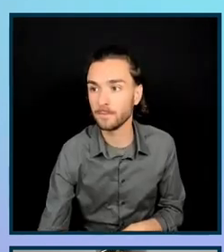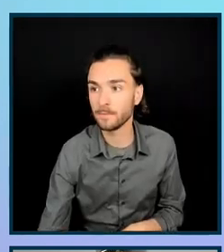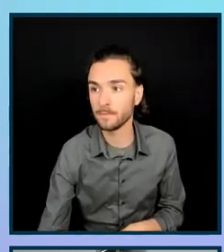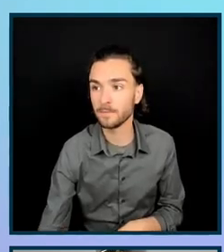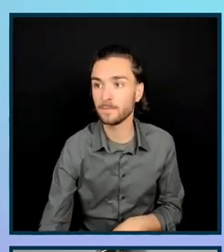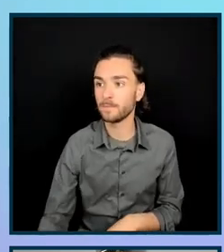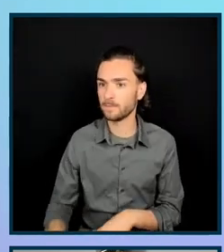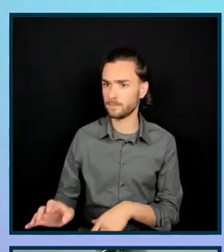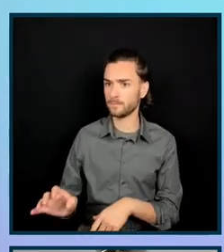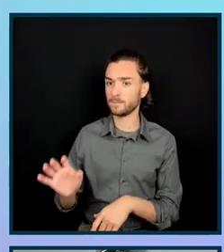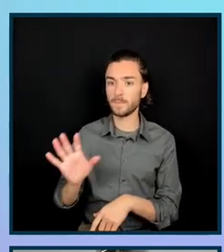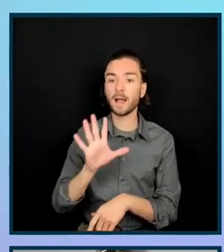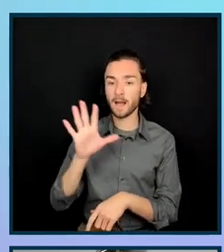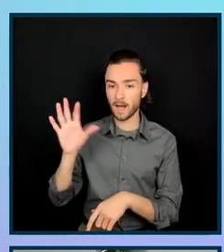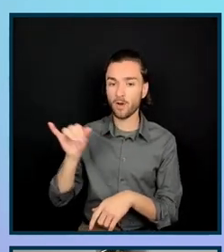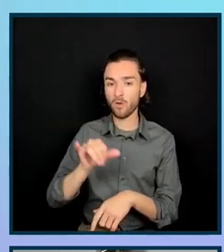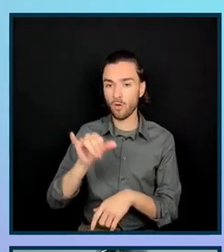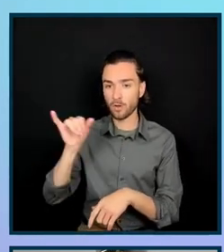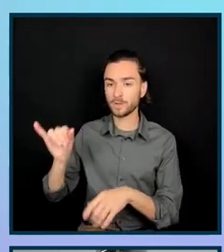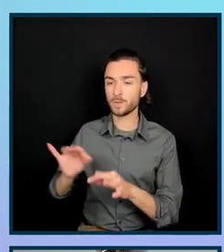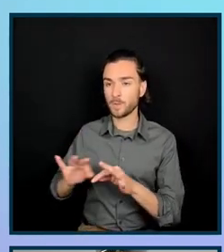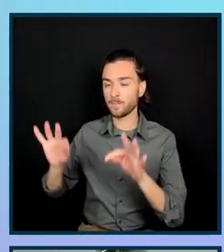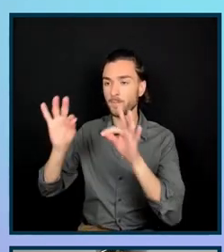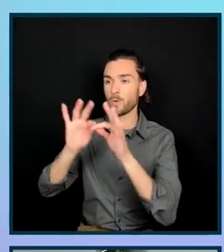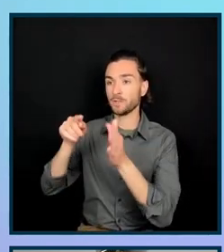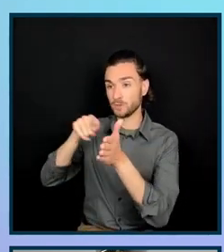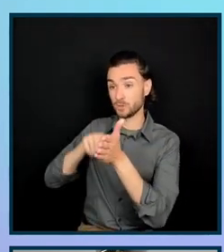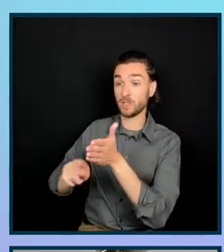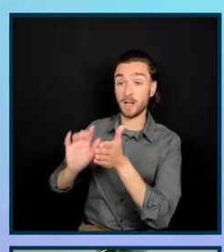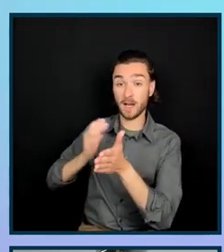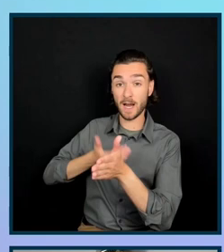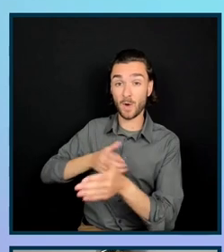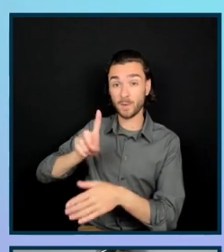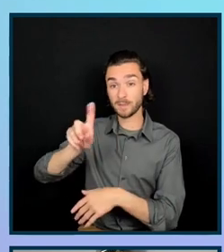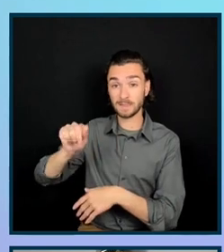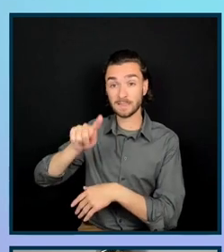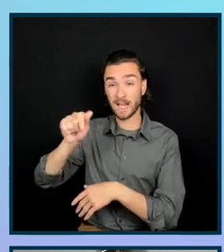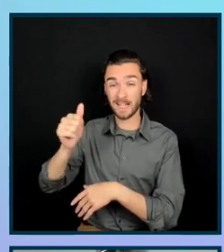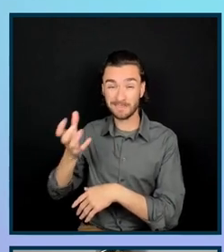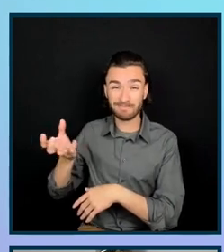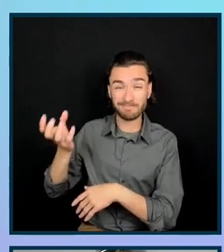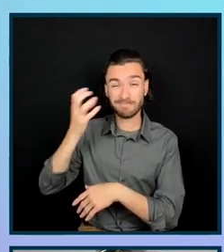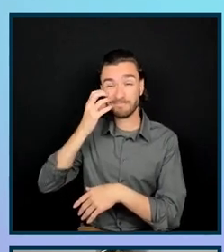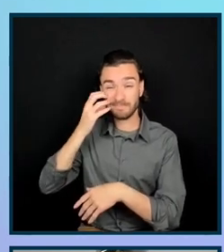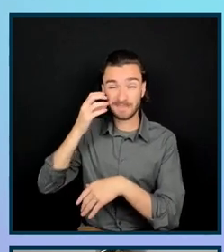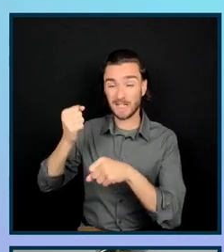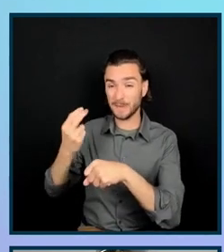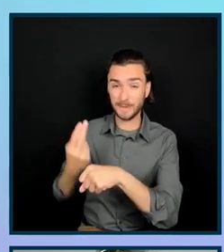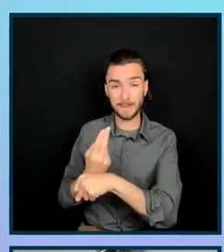group of users to ensure that our data is as robust and inclusive as possible.